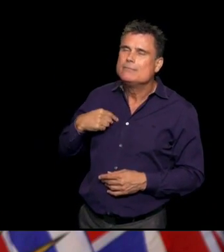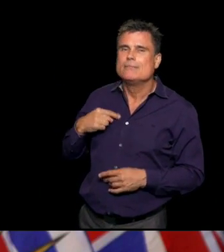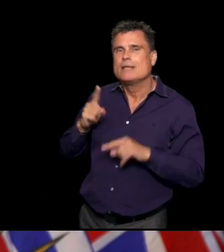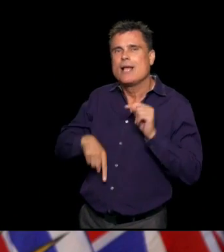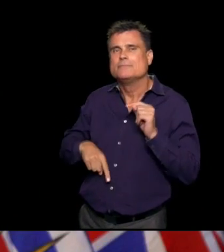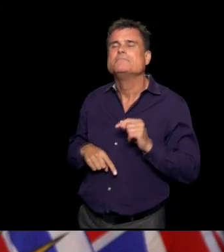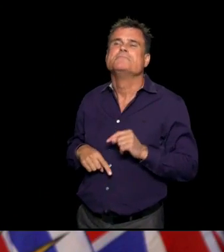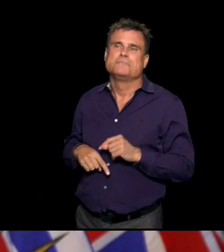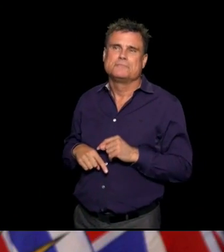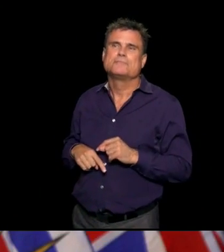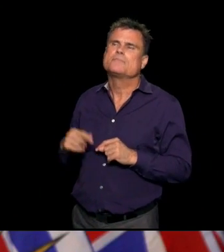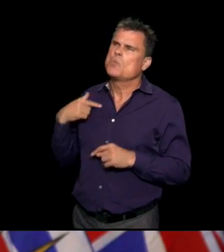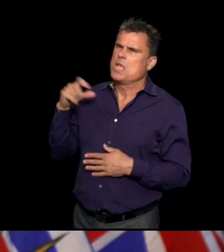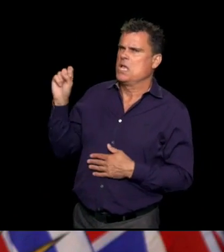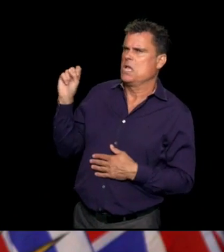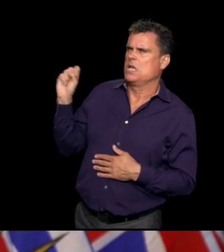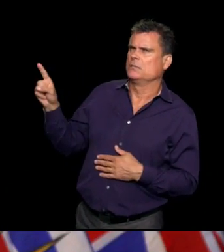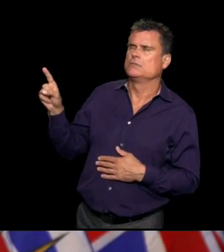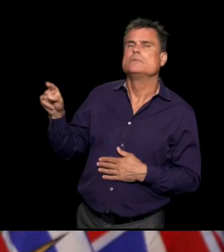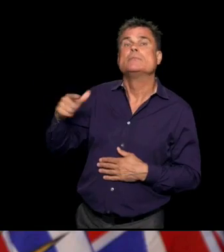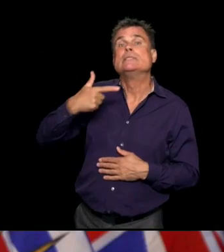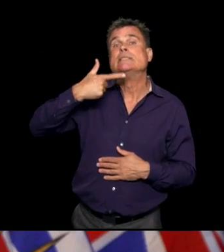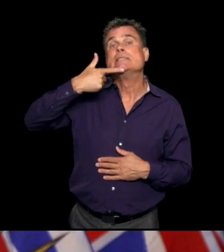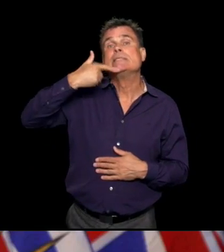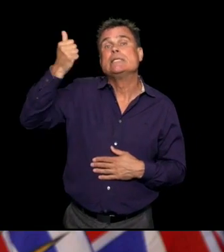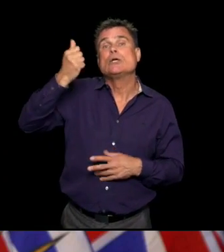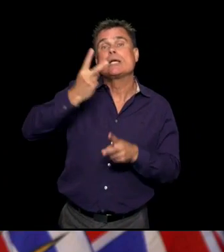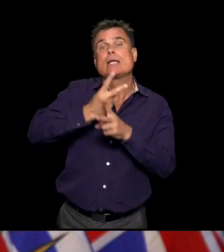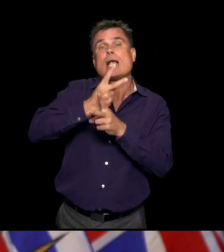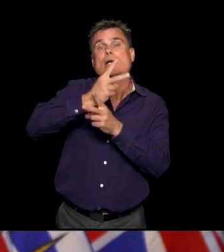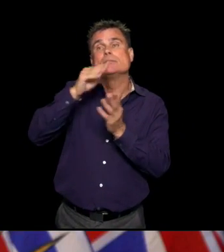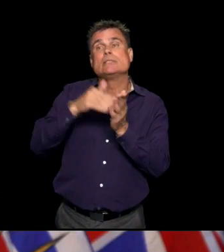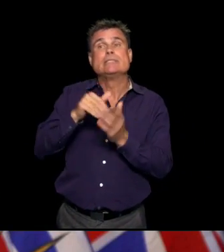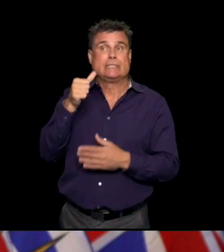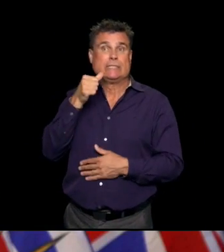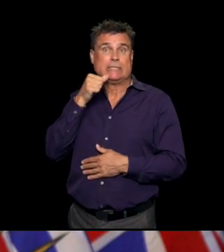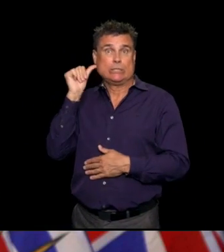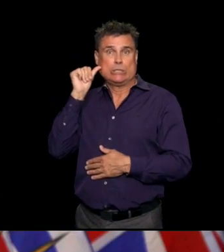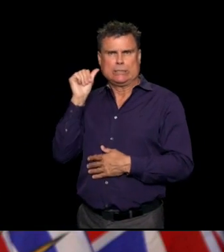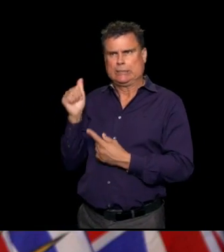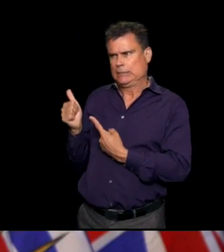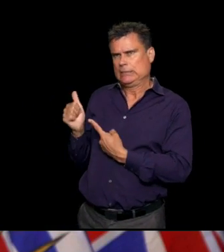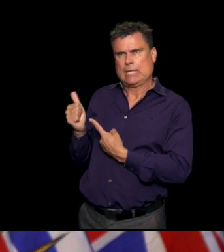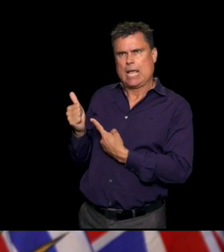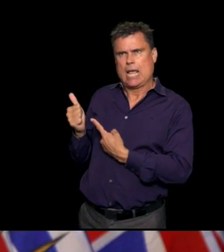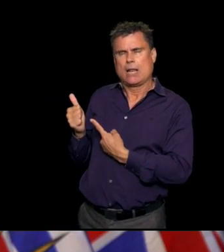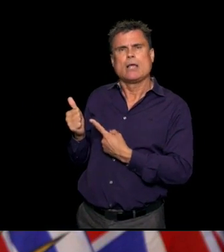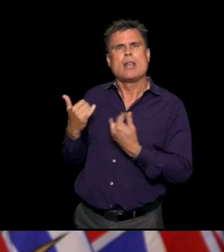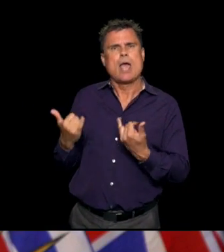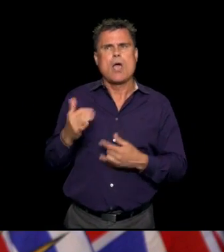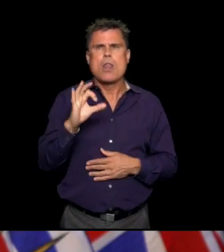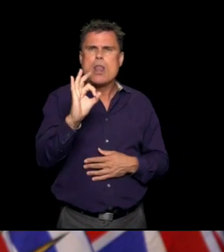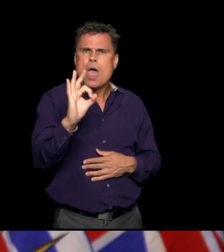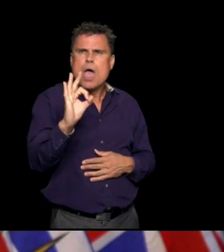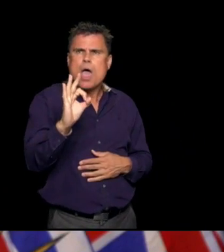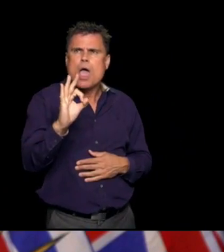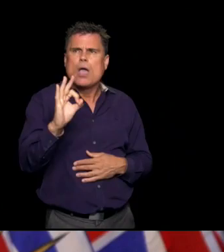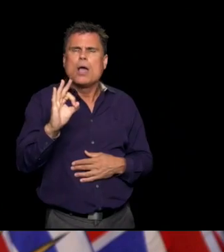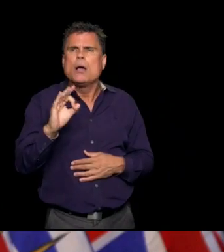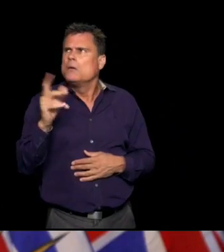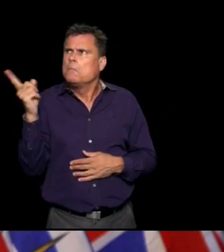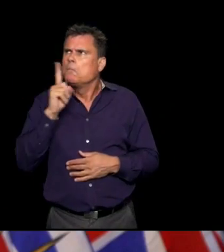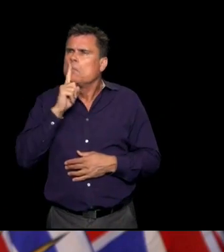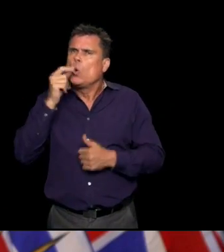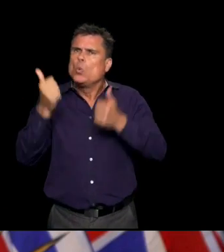I think it was on mute somehow. Just for some clarity on the seniors' homes, yesterday there were 10 that had active outbreaks, today